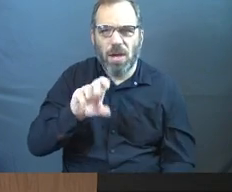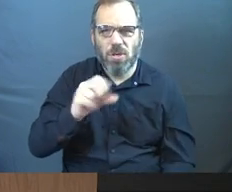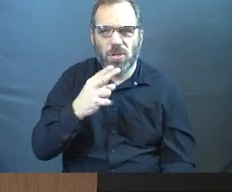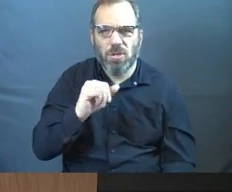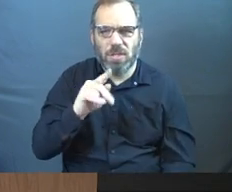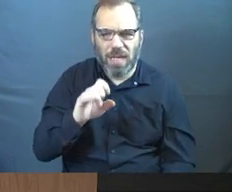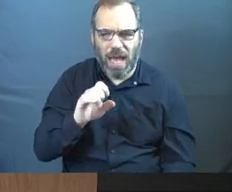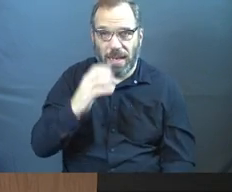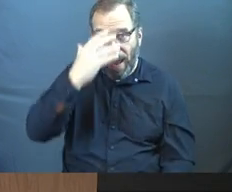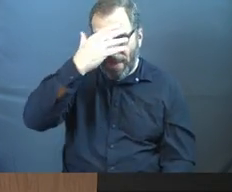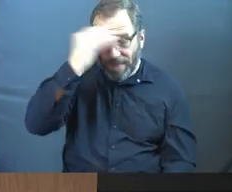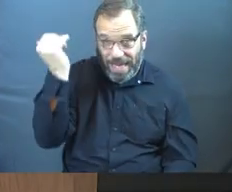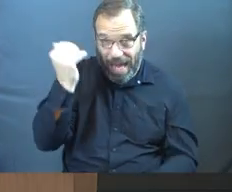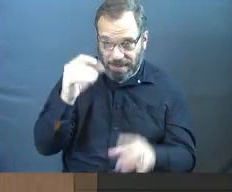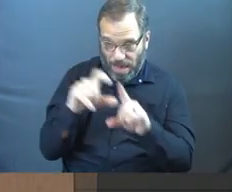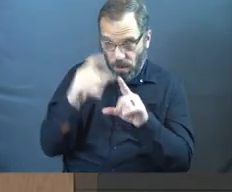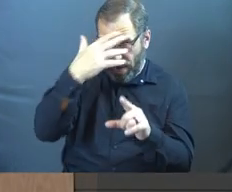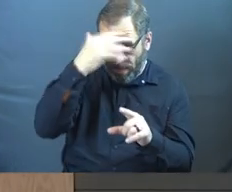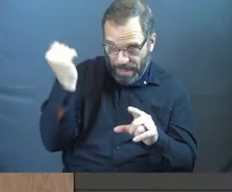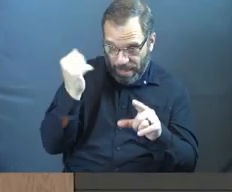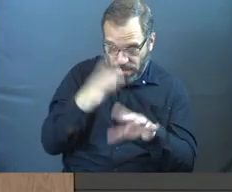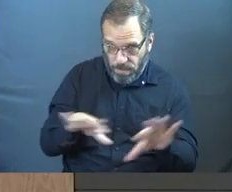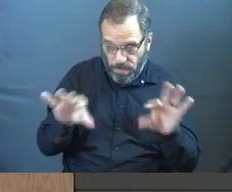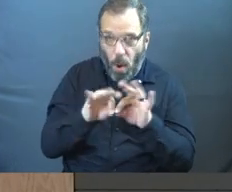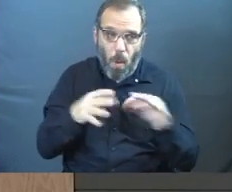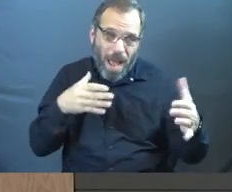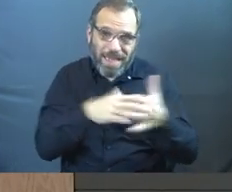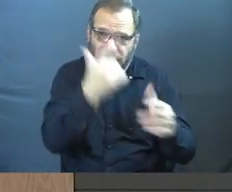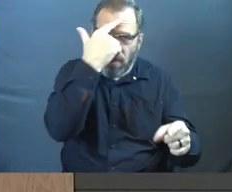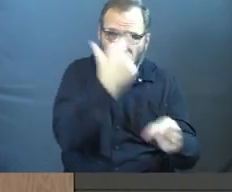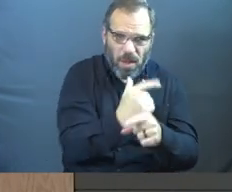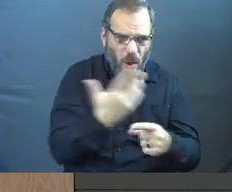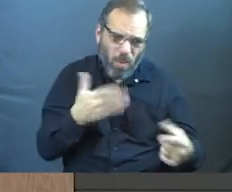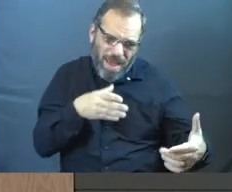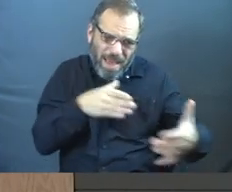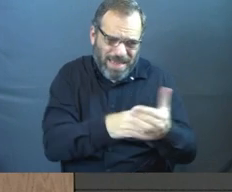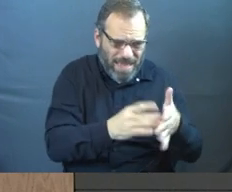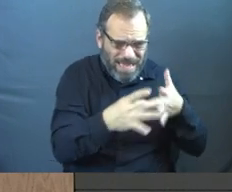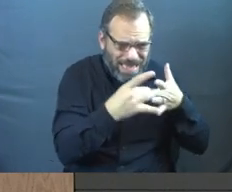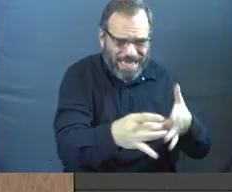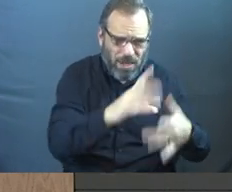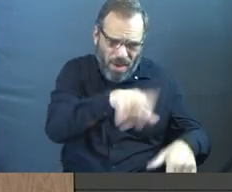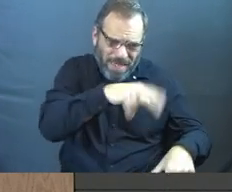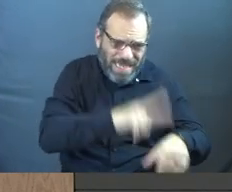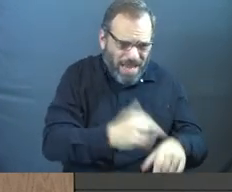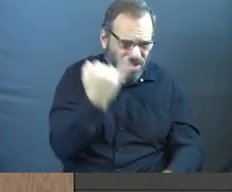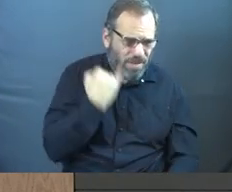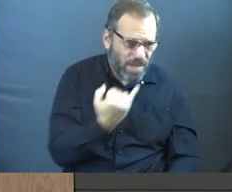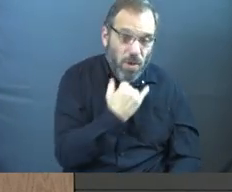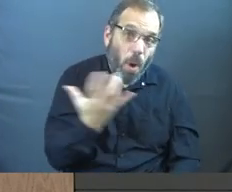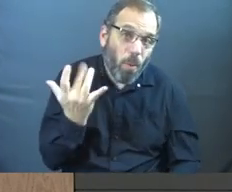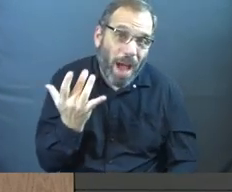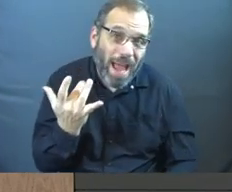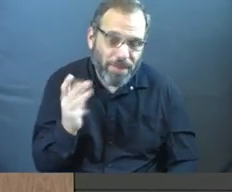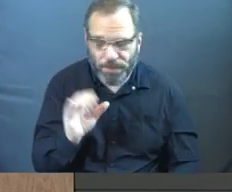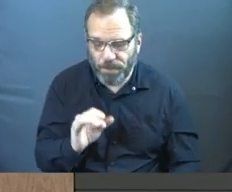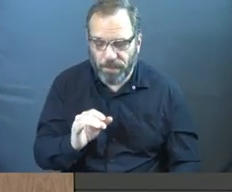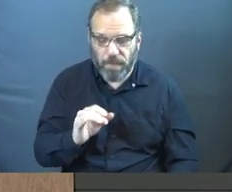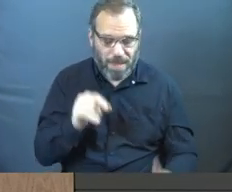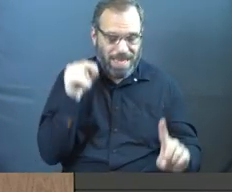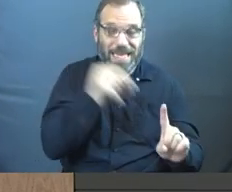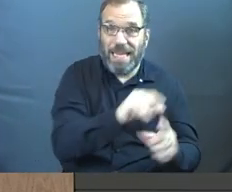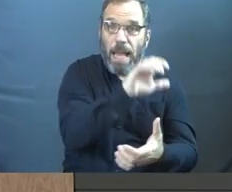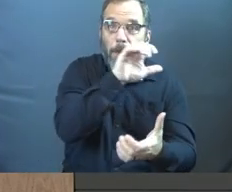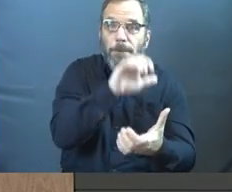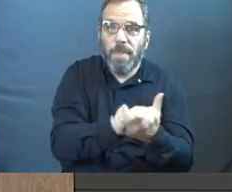word because is super important. Why did they come against their brother? Why did they come against the leader of the nation? Because he